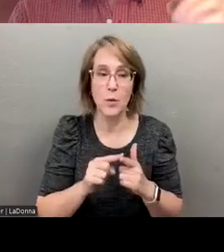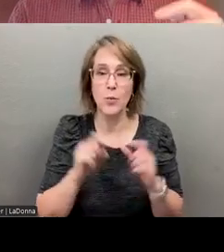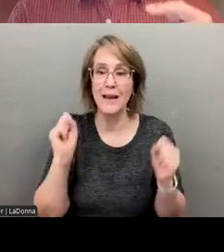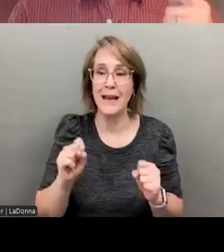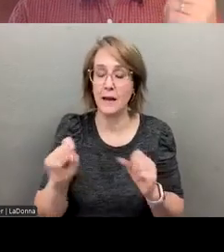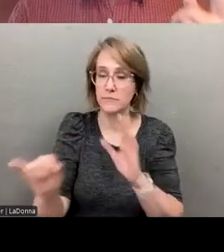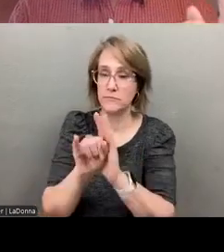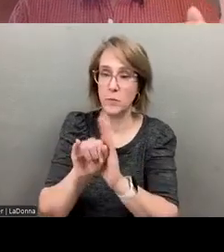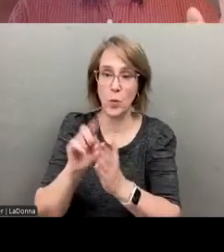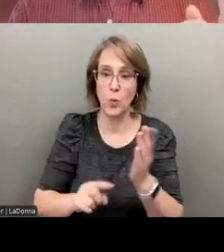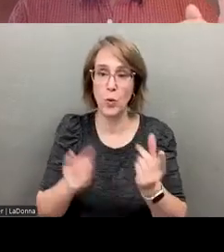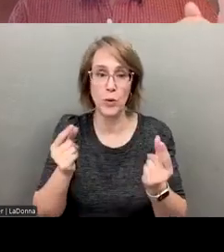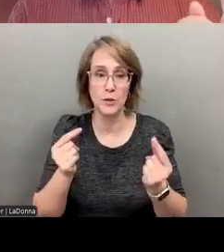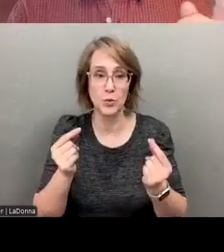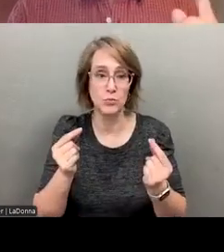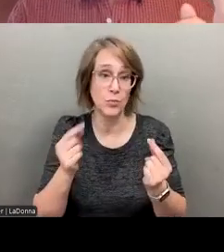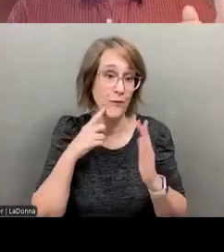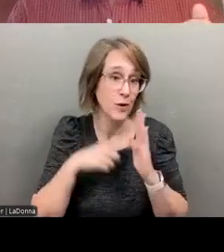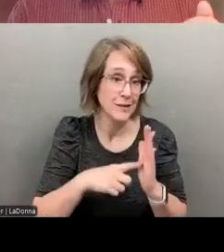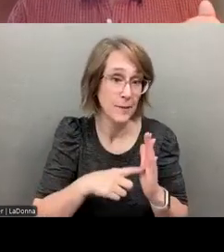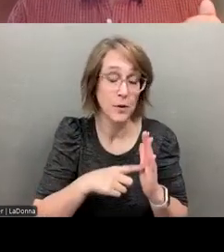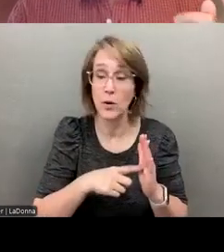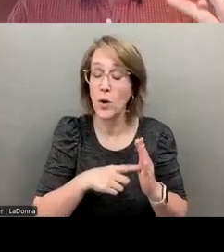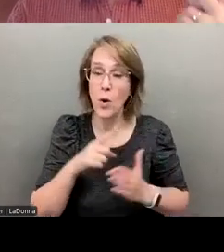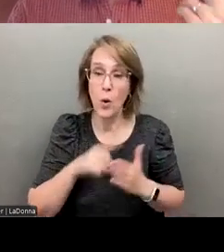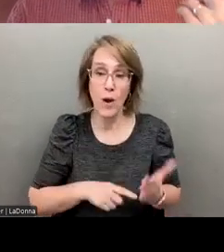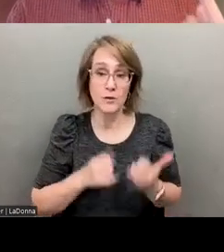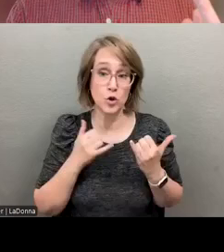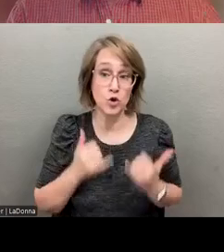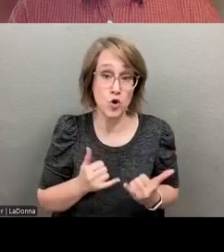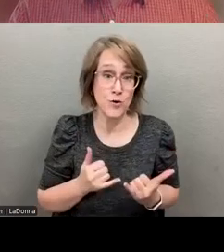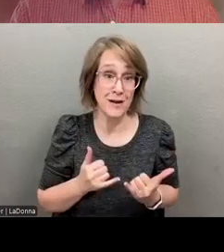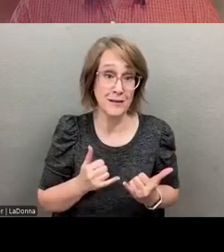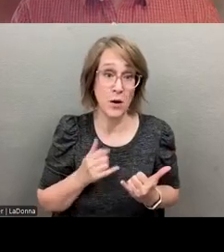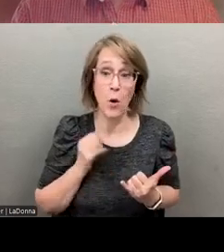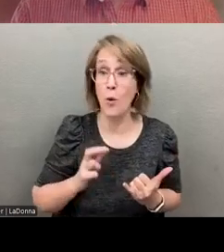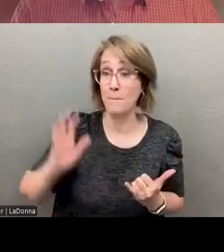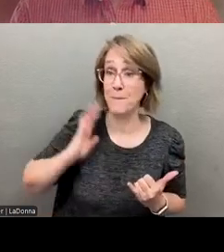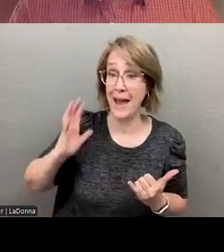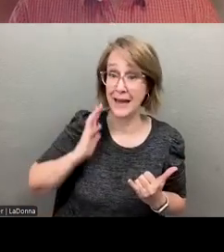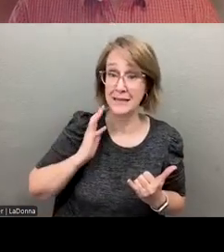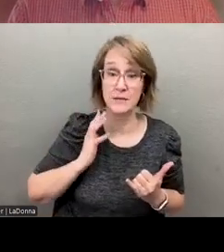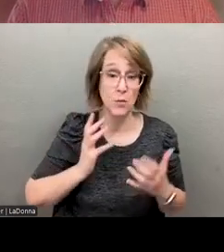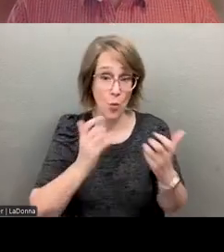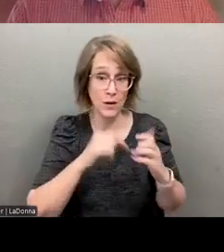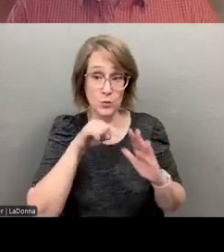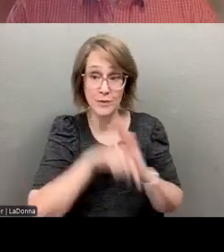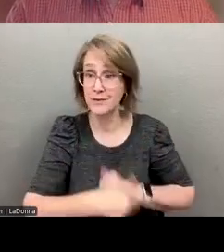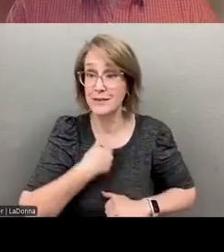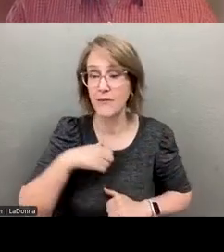to that. Things like assessing for current and past suicidality, um, and, uh, the severity